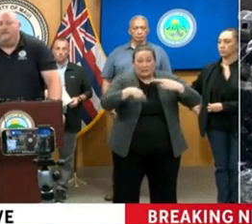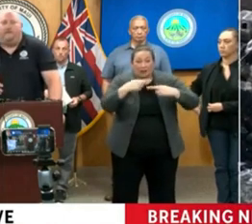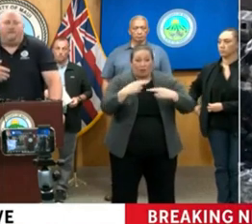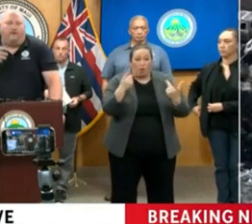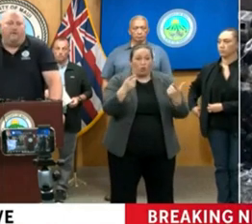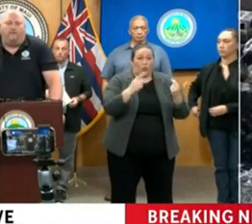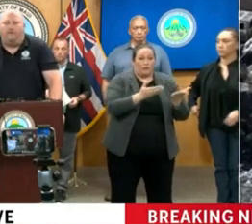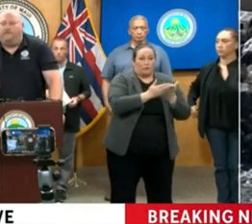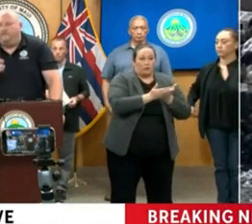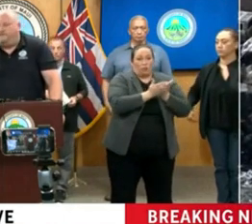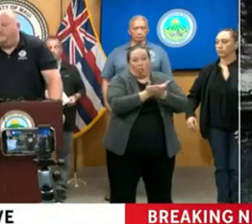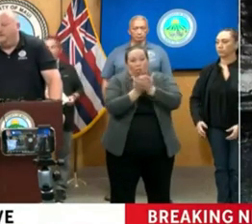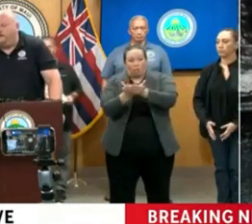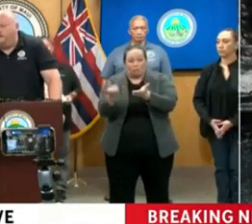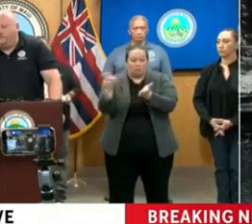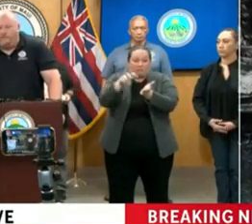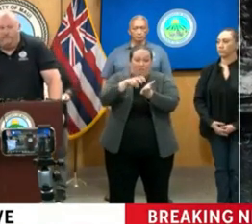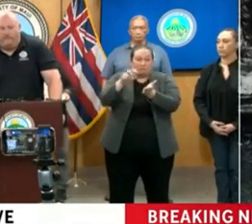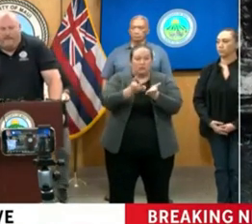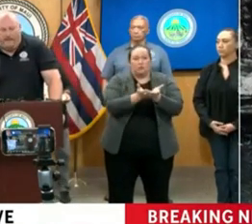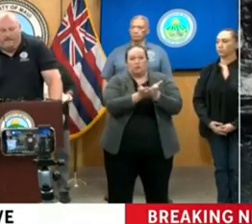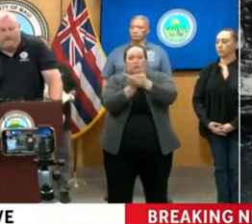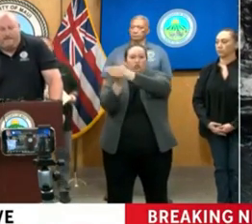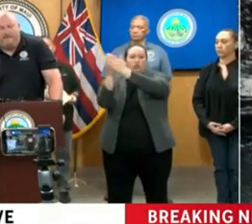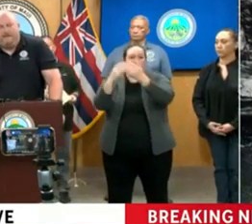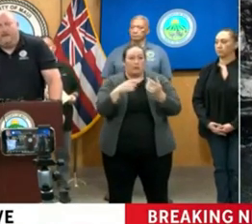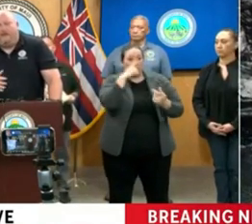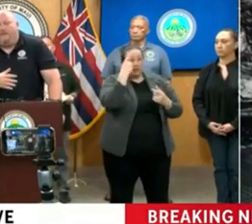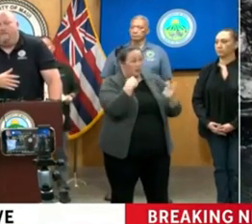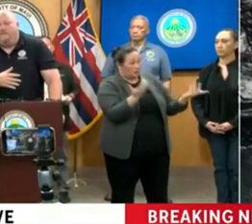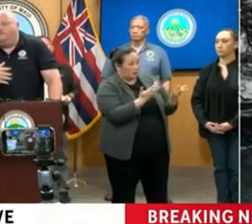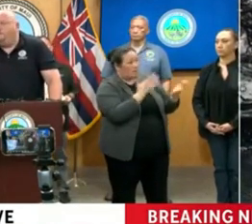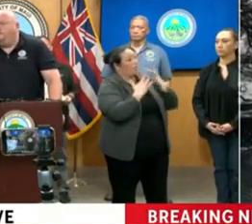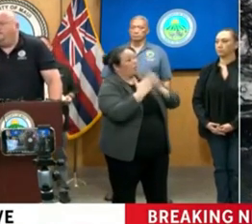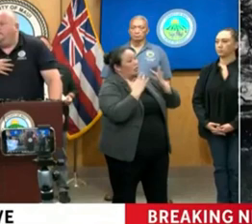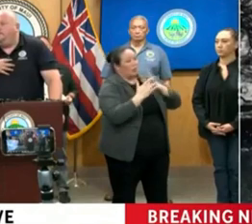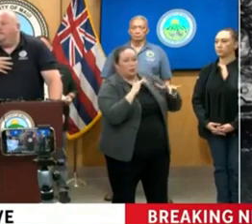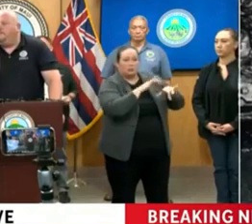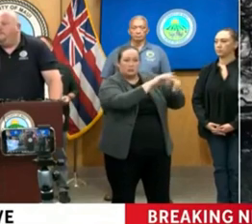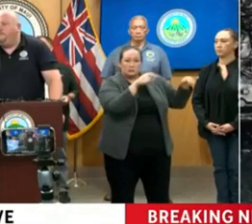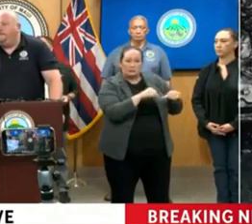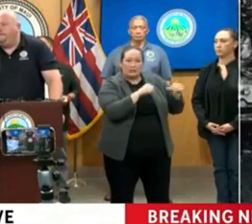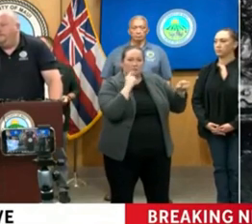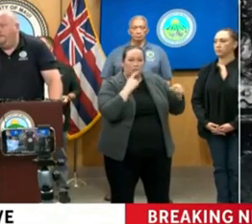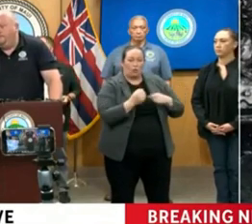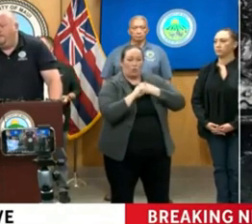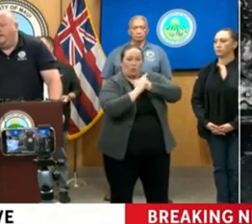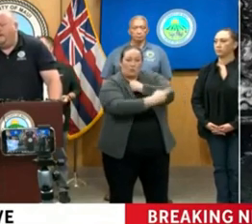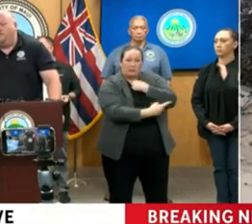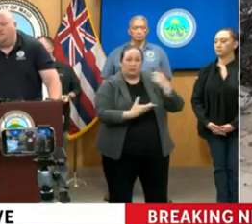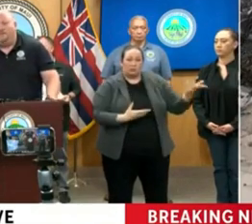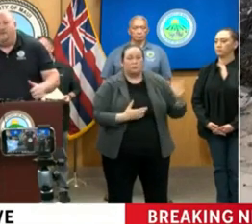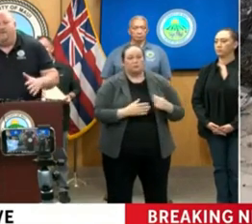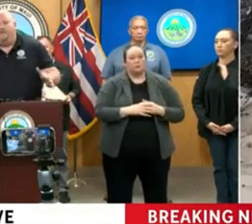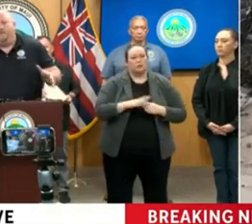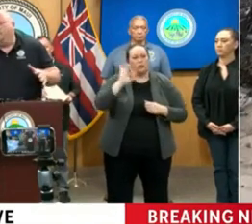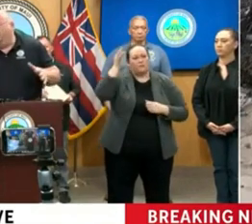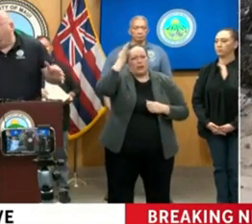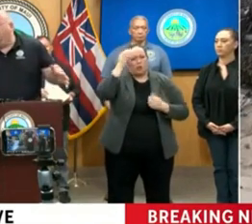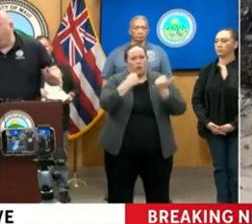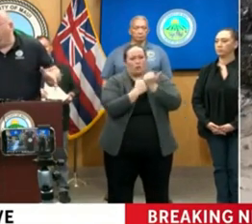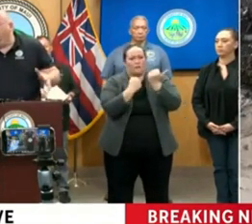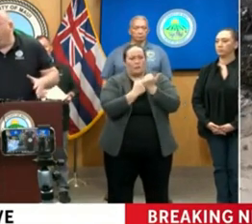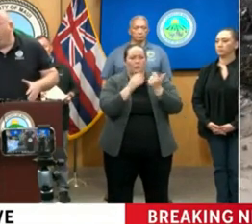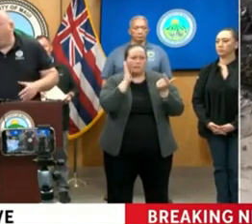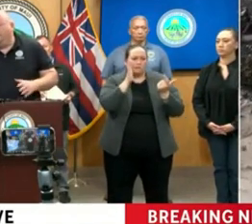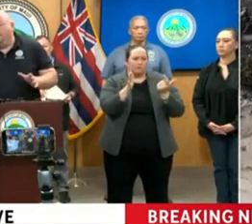off island. You know, there's all these questions that we've to start working through right now. So that's directly the federal government doing it, and we're going do it in support,